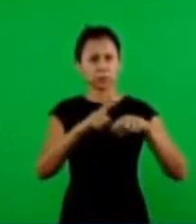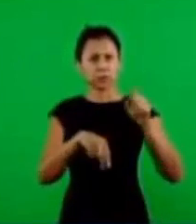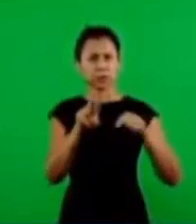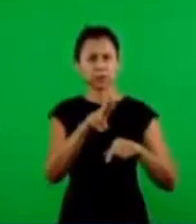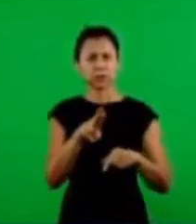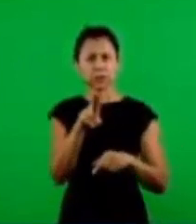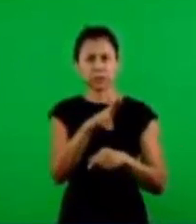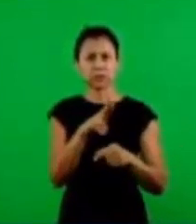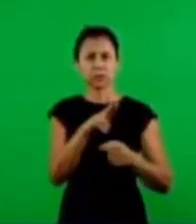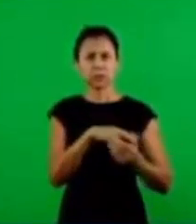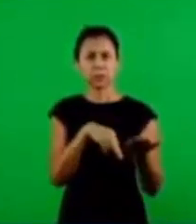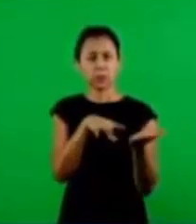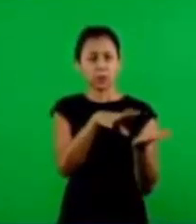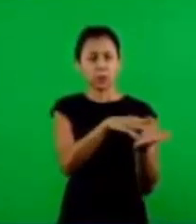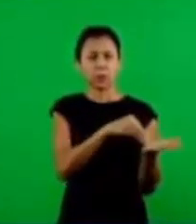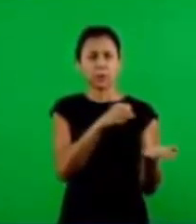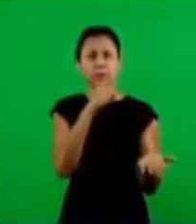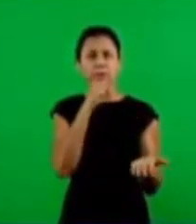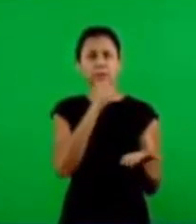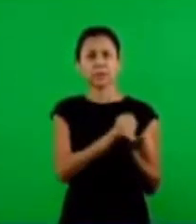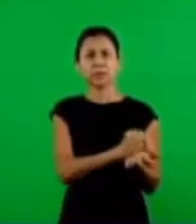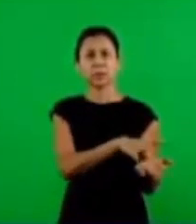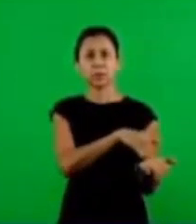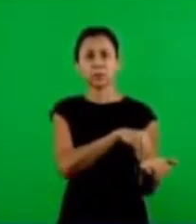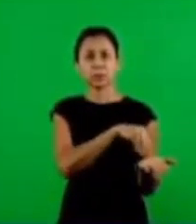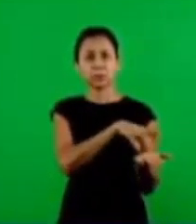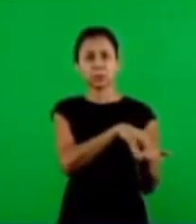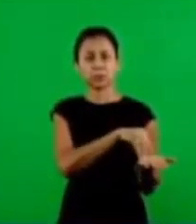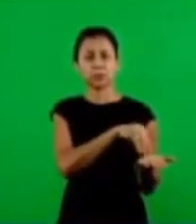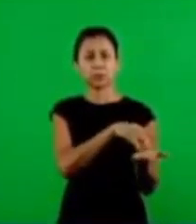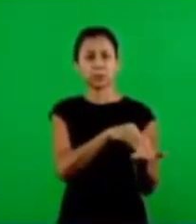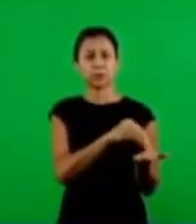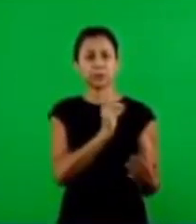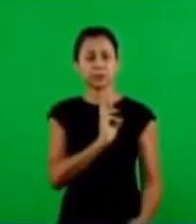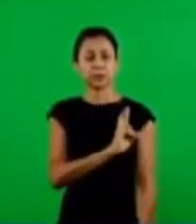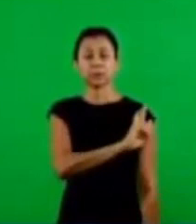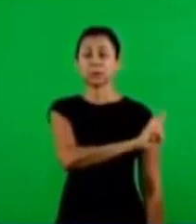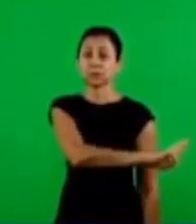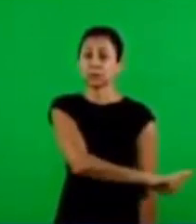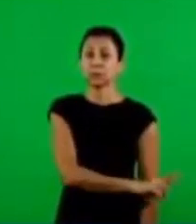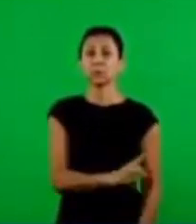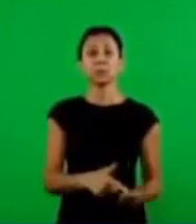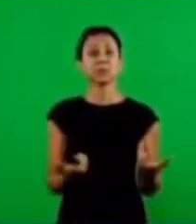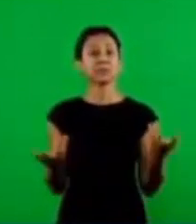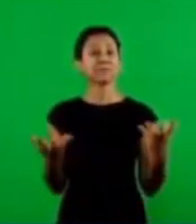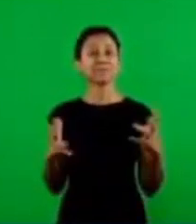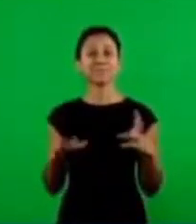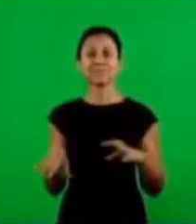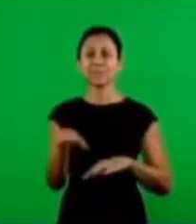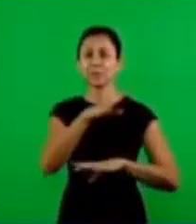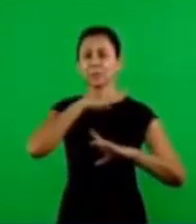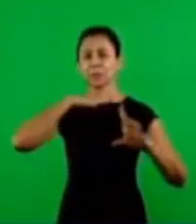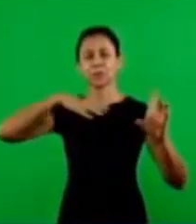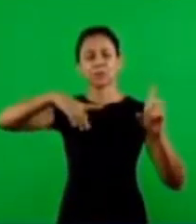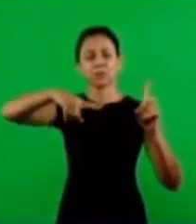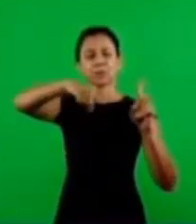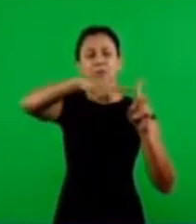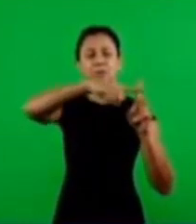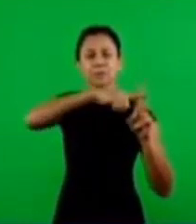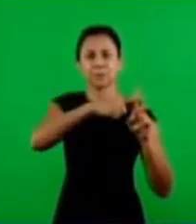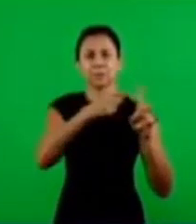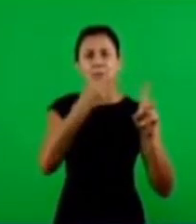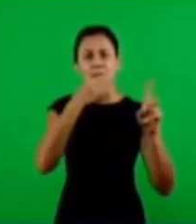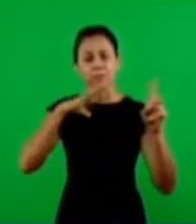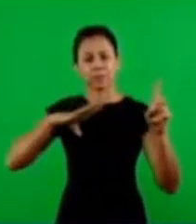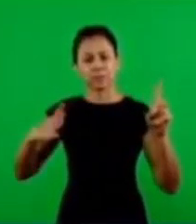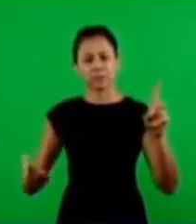that all this stuff that was used in the Old Testament, still use it because they have not accepted the